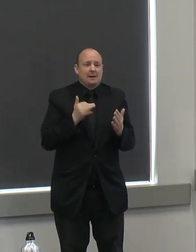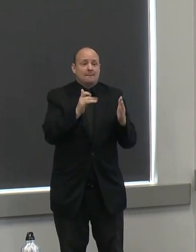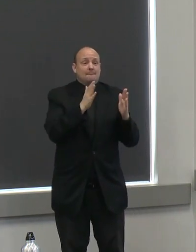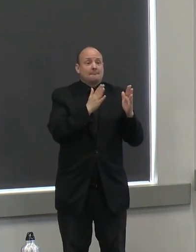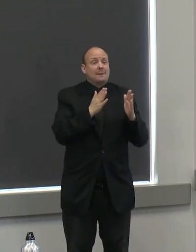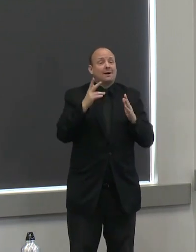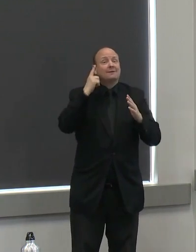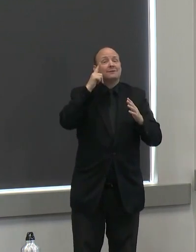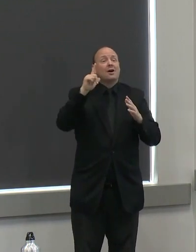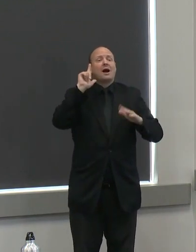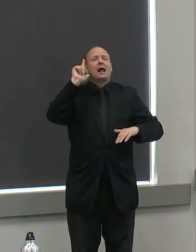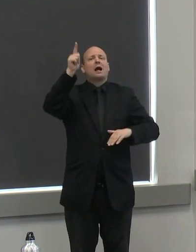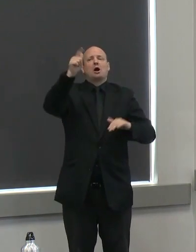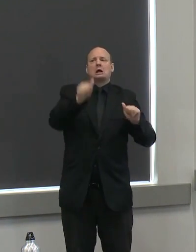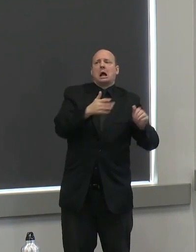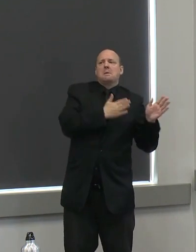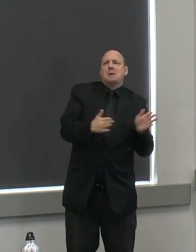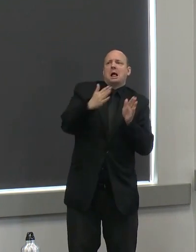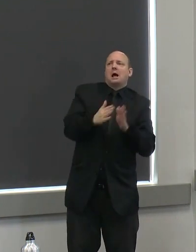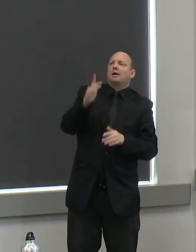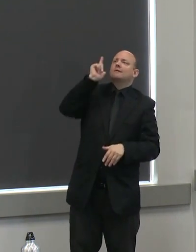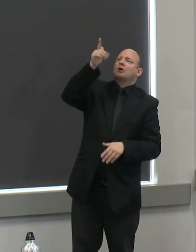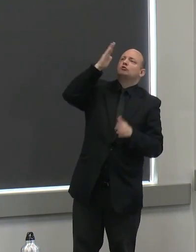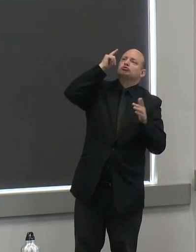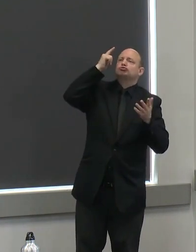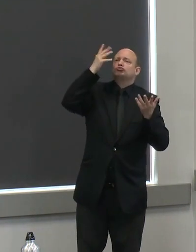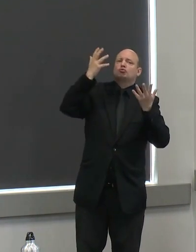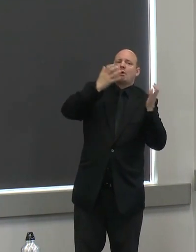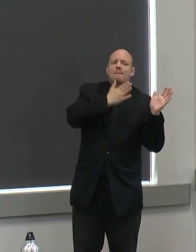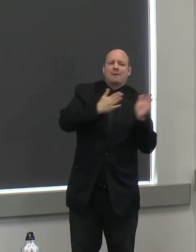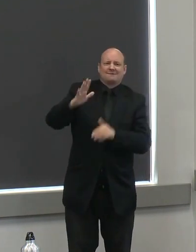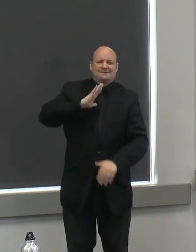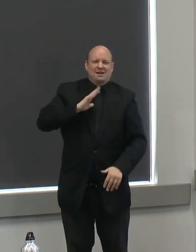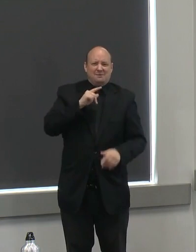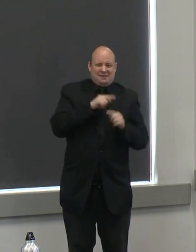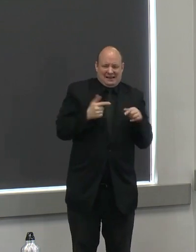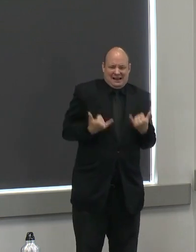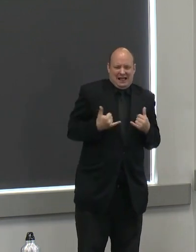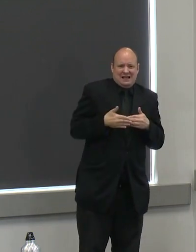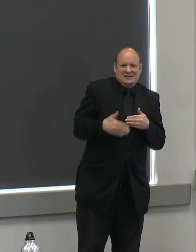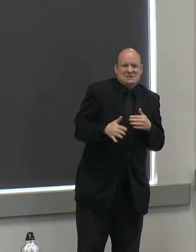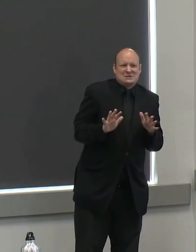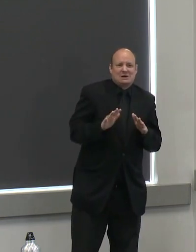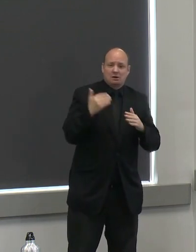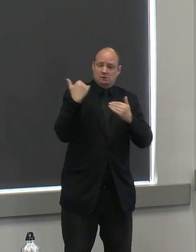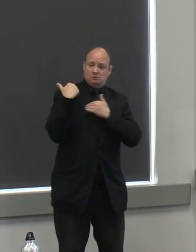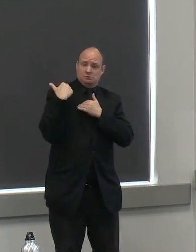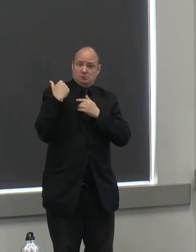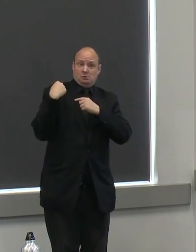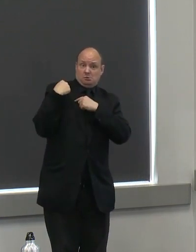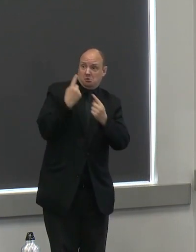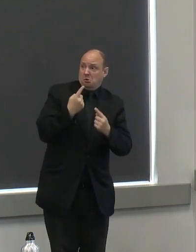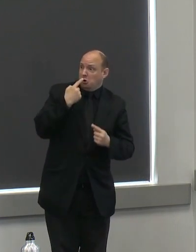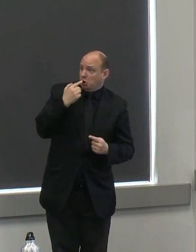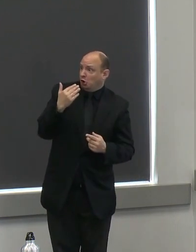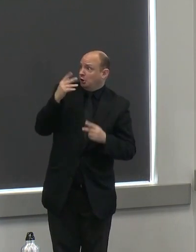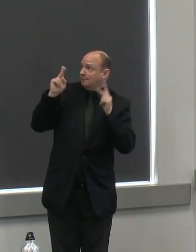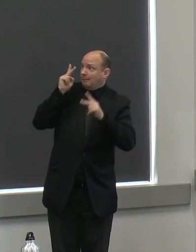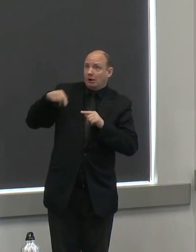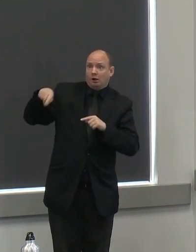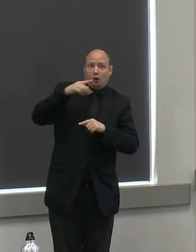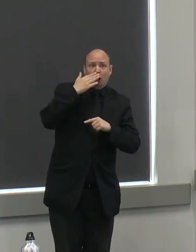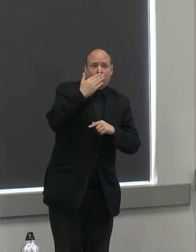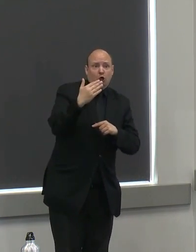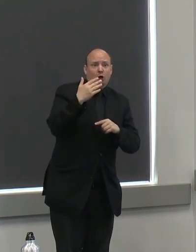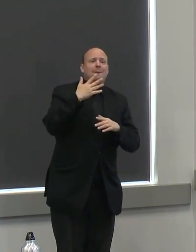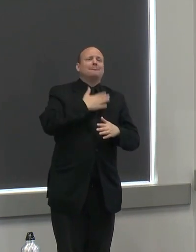later on when we have that but we all have a role to play we've all been playing that role and i hope that we'll continue to play that role together and we won't need